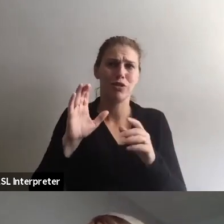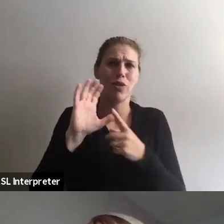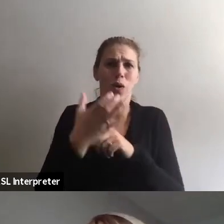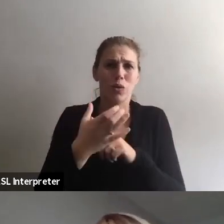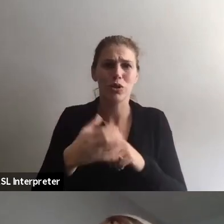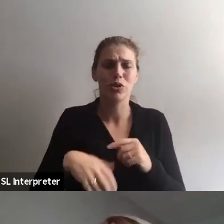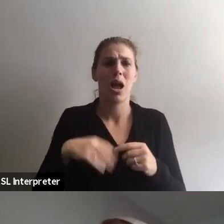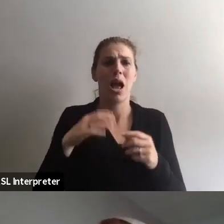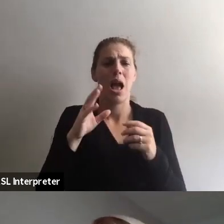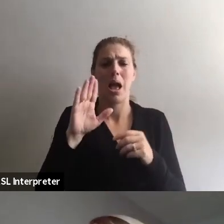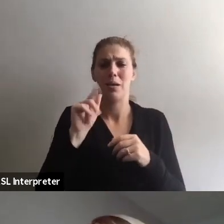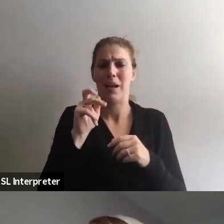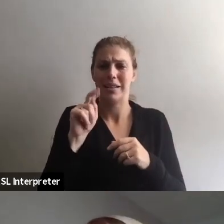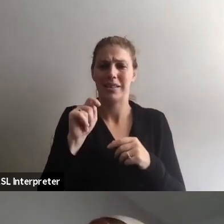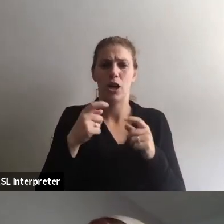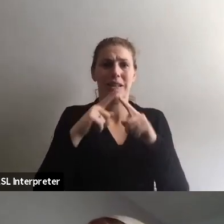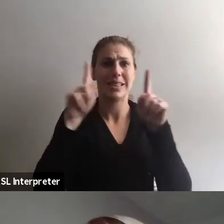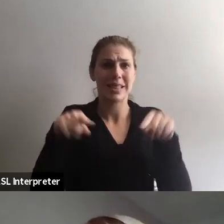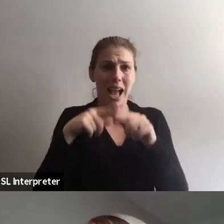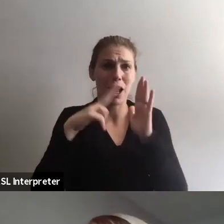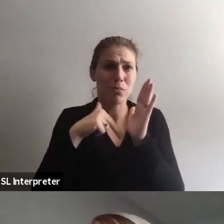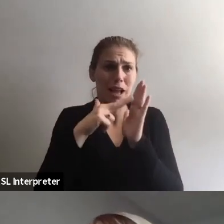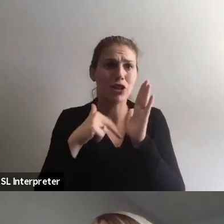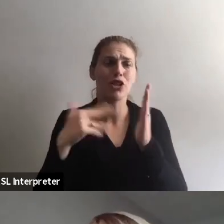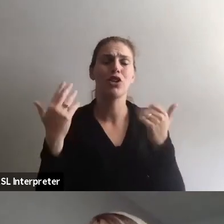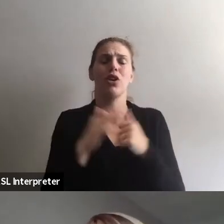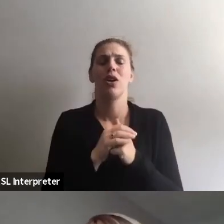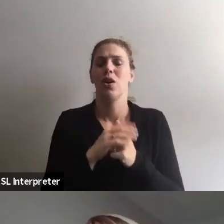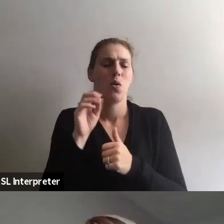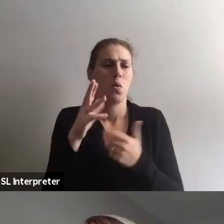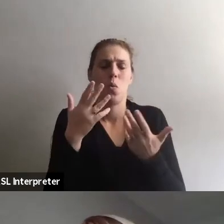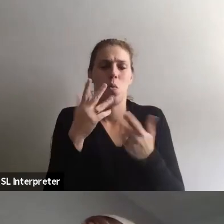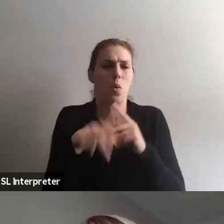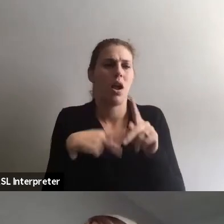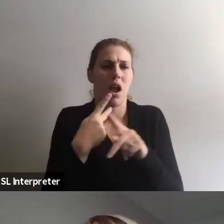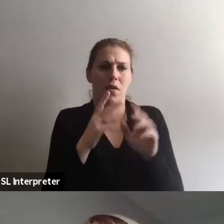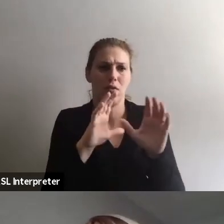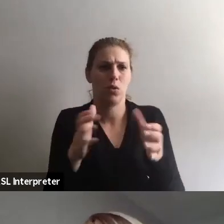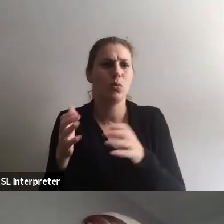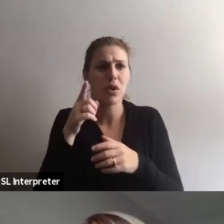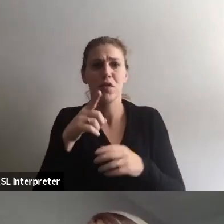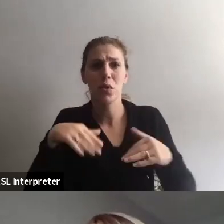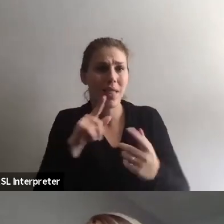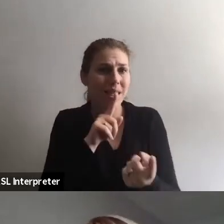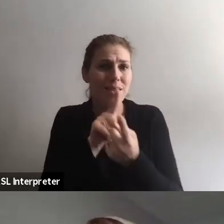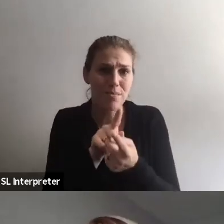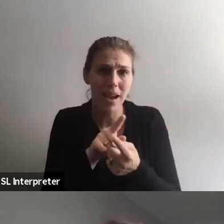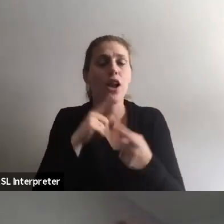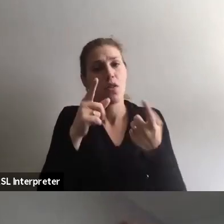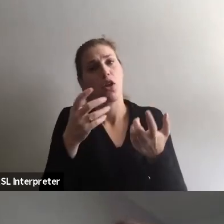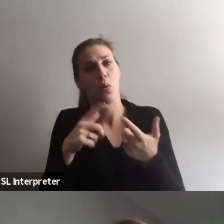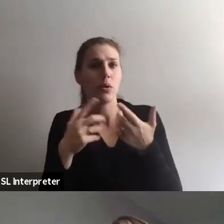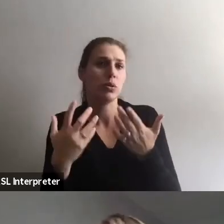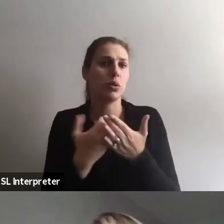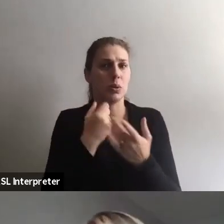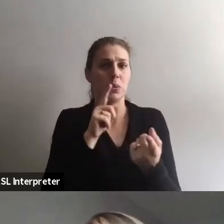basket weaver, a sign painter, um, or what kind of groups, um, have you not met that you want to